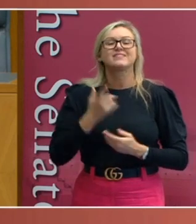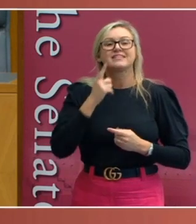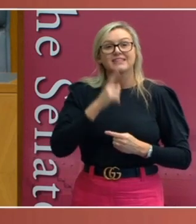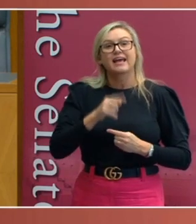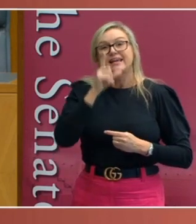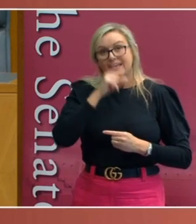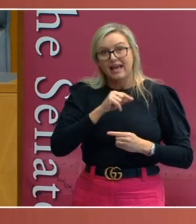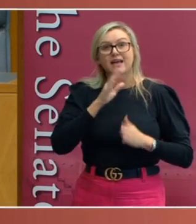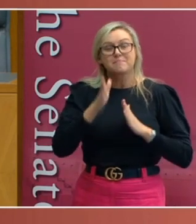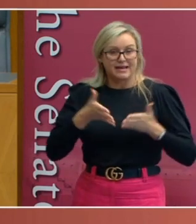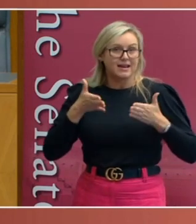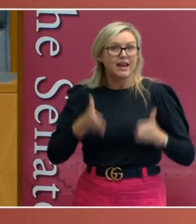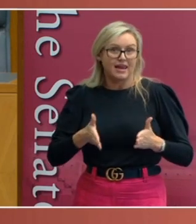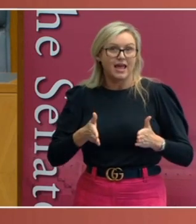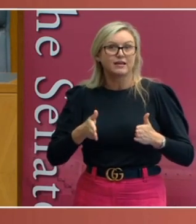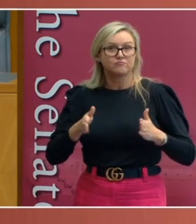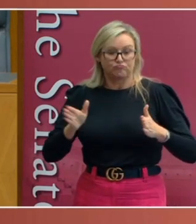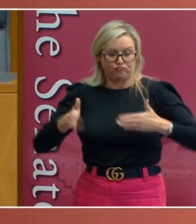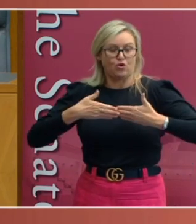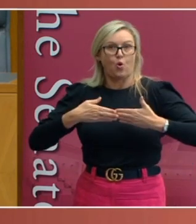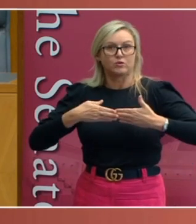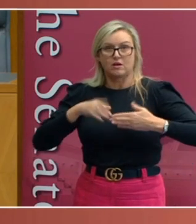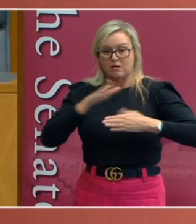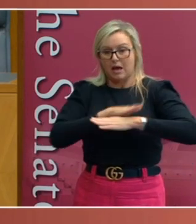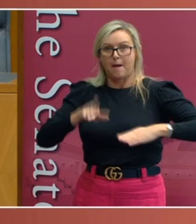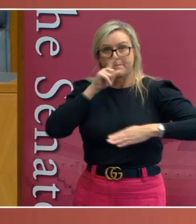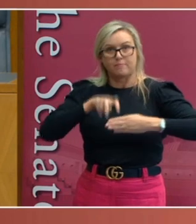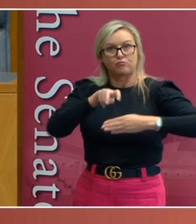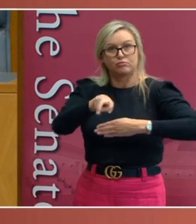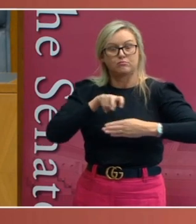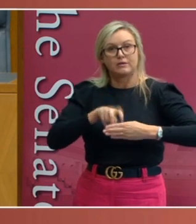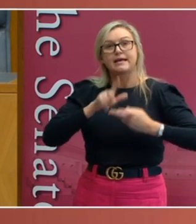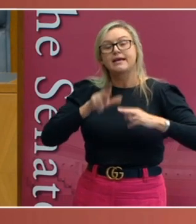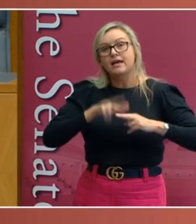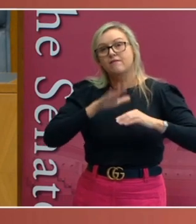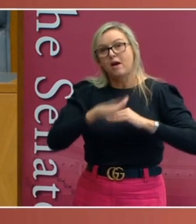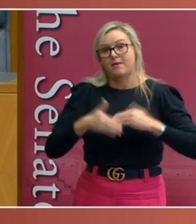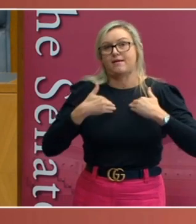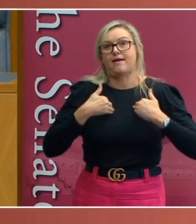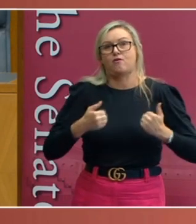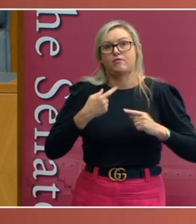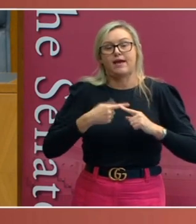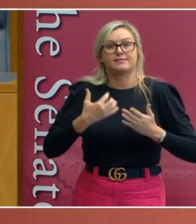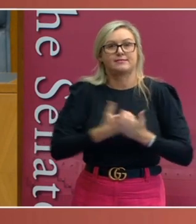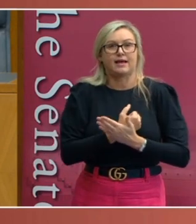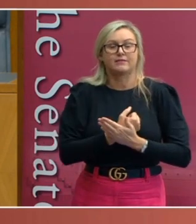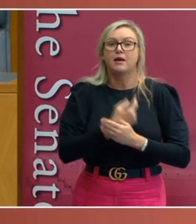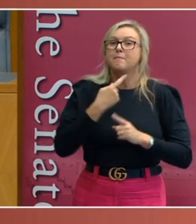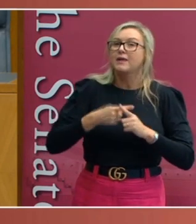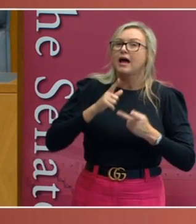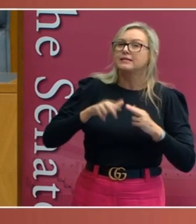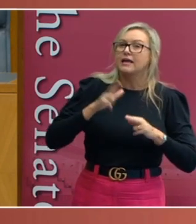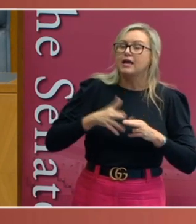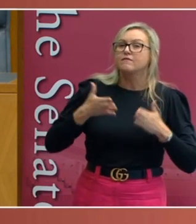purpose, such as public health and safety, and only if the restriction is proportionate to achieving that